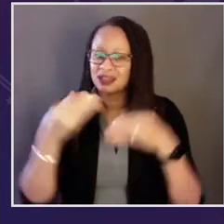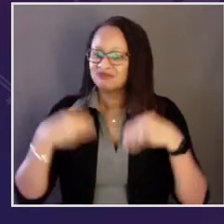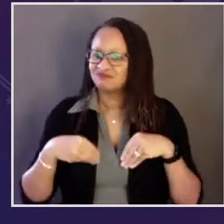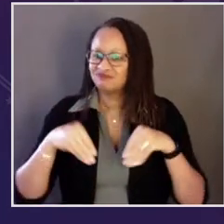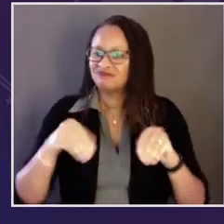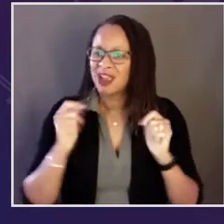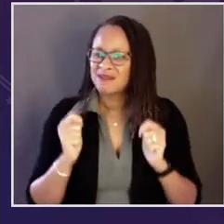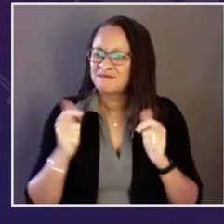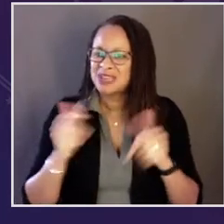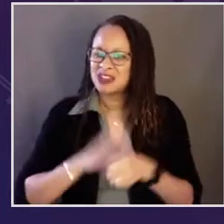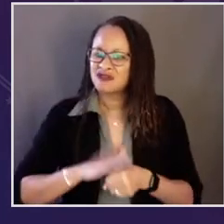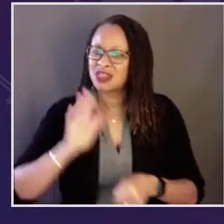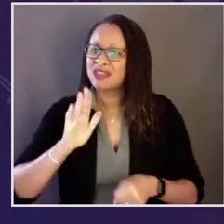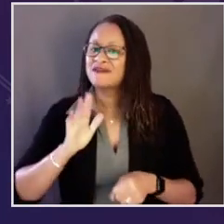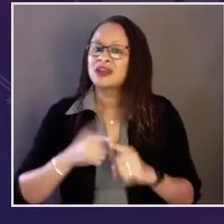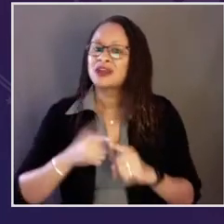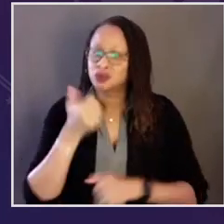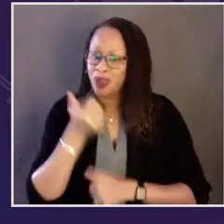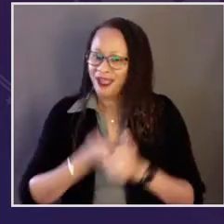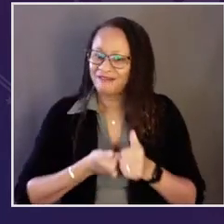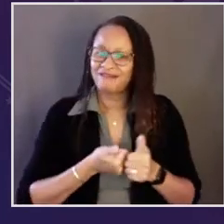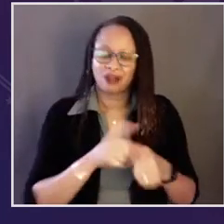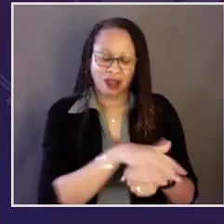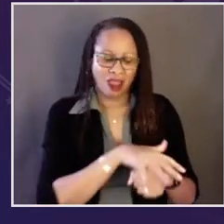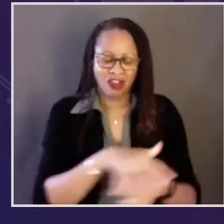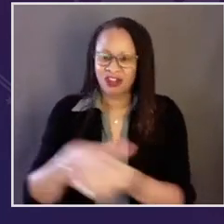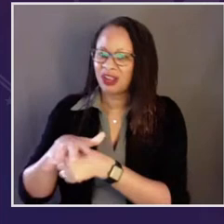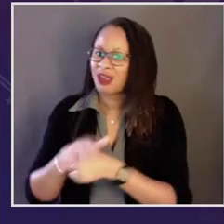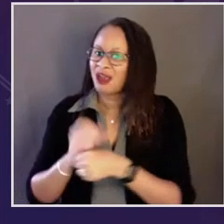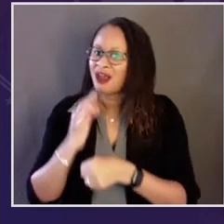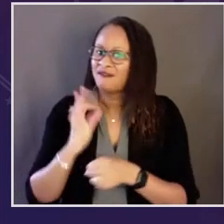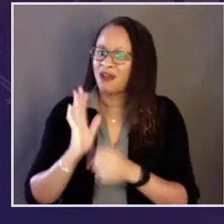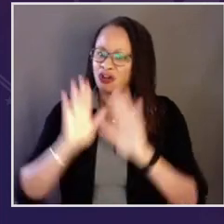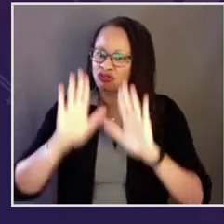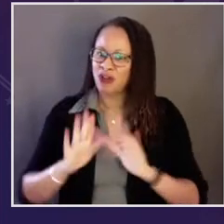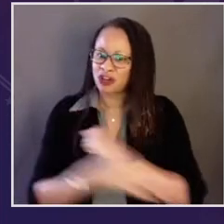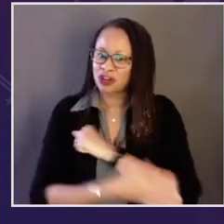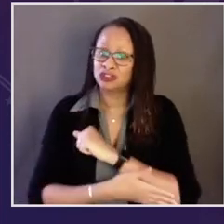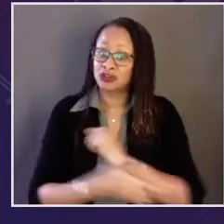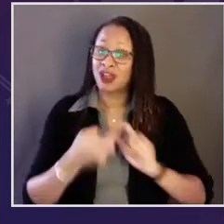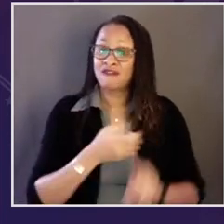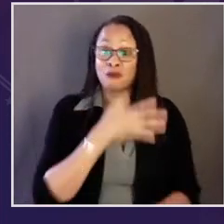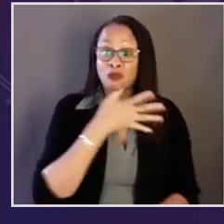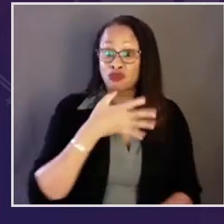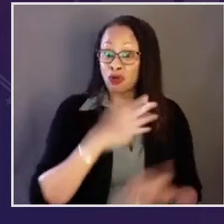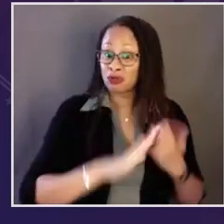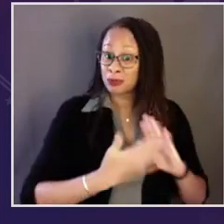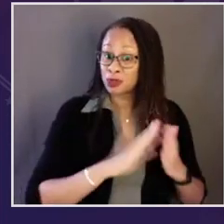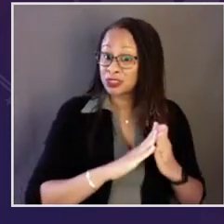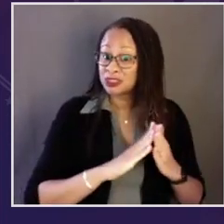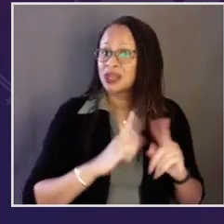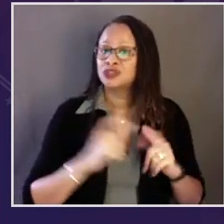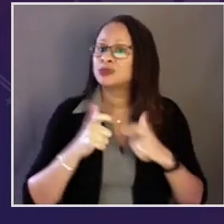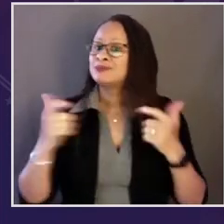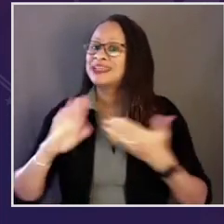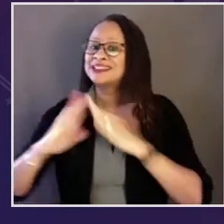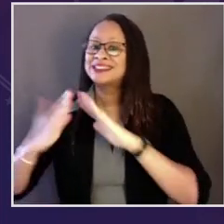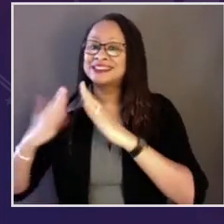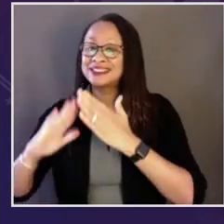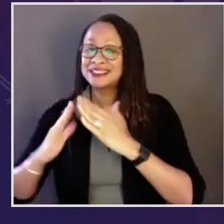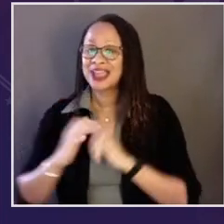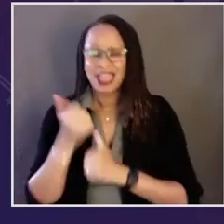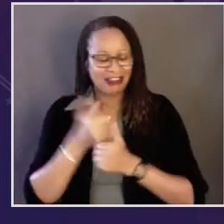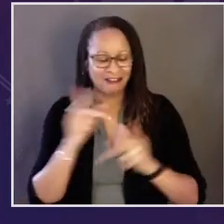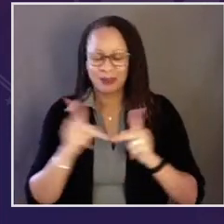we are announcing leaders who will help deliver immediate relief to every corner of our great country,